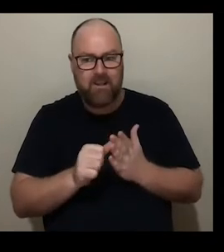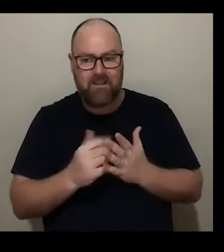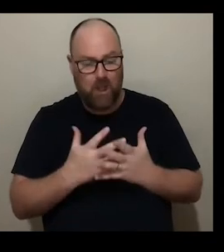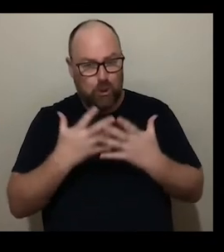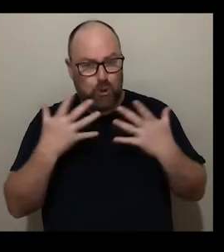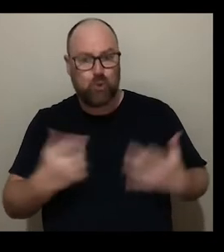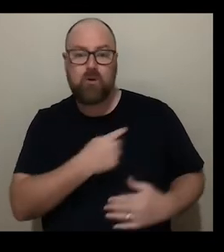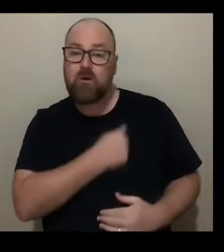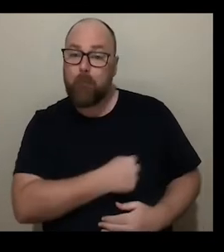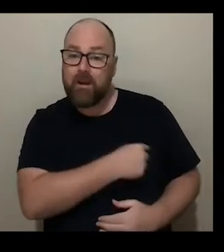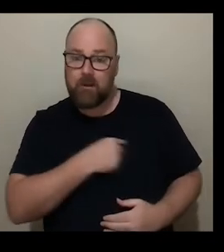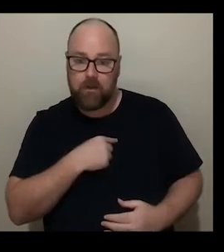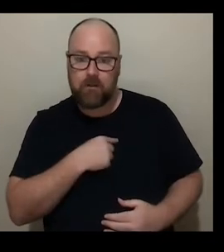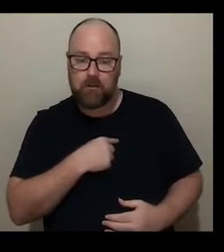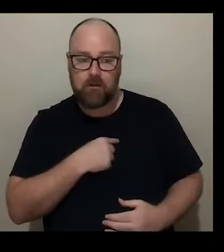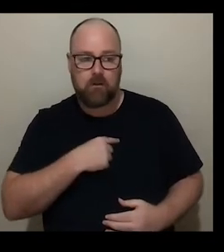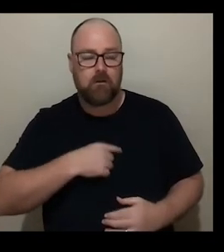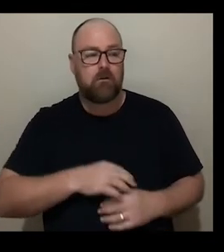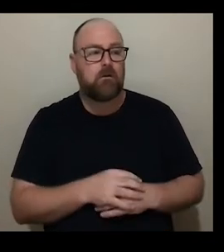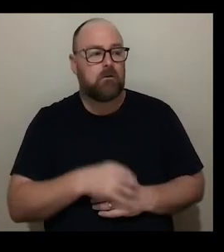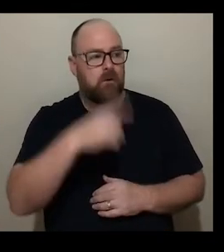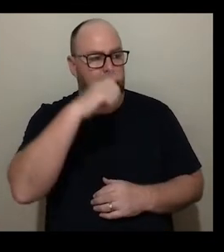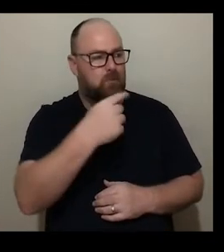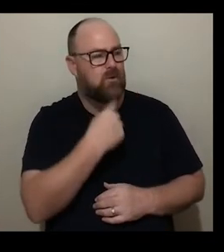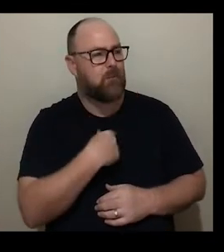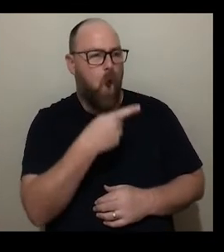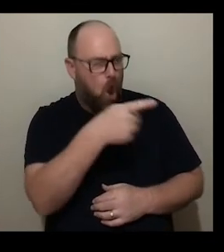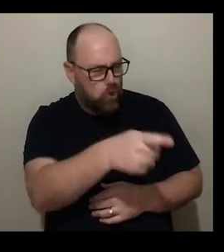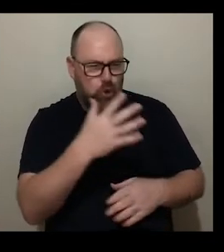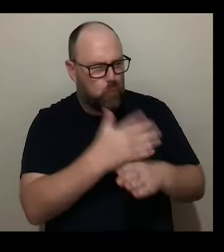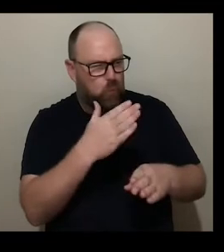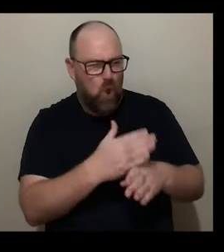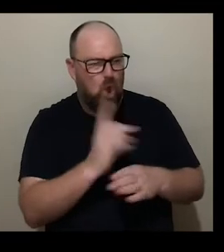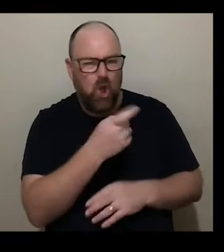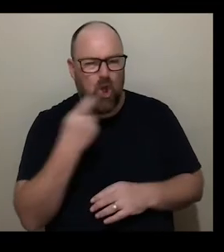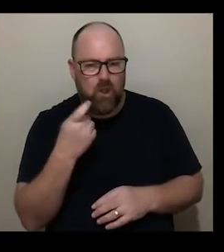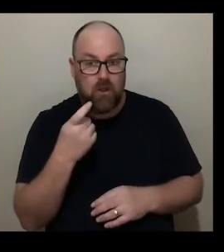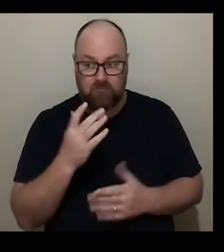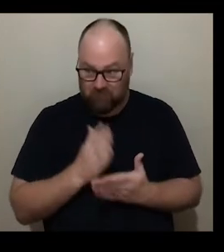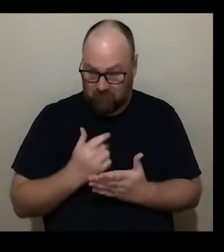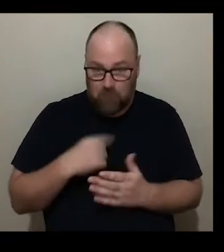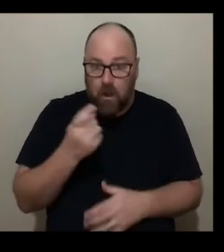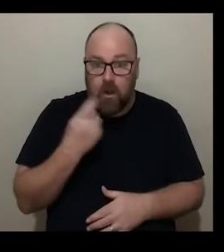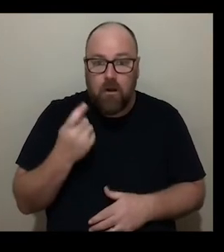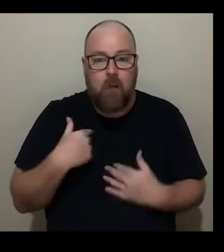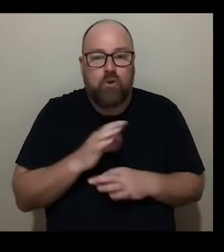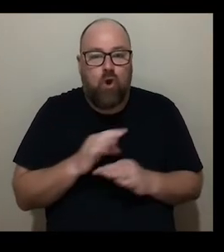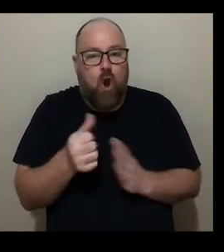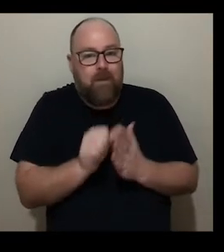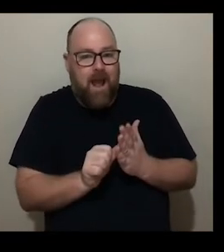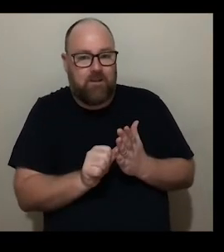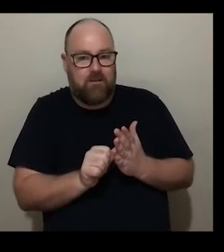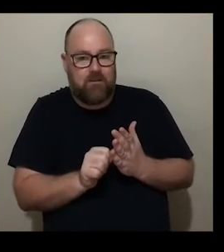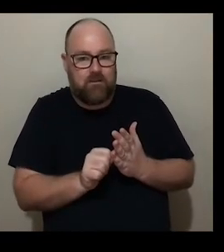commitment and people always say to me you know you're such a workaholic and in fact I'm not at all I'm just an artist